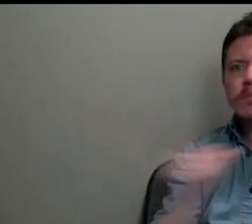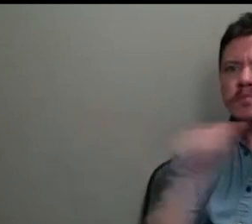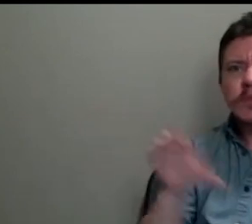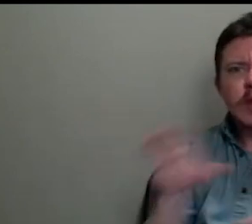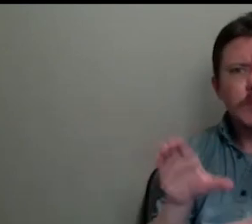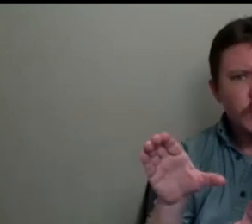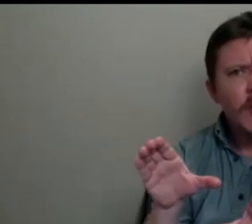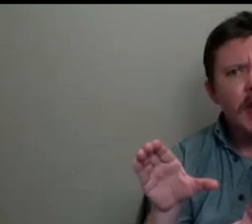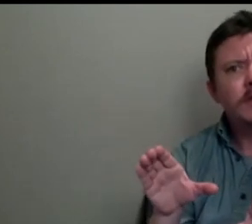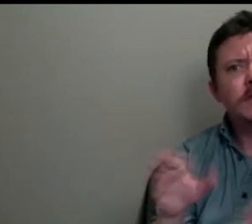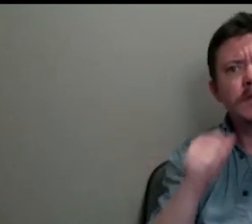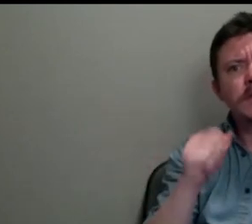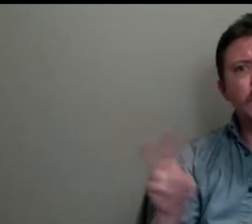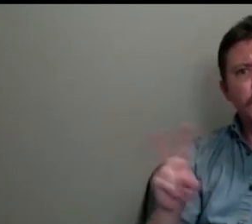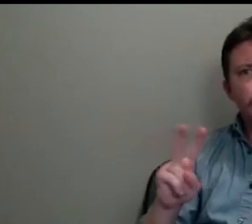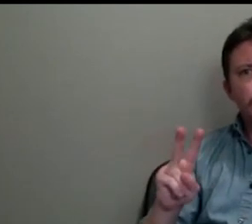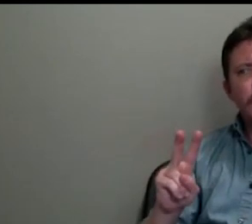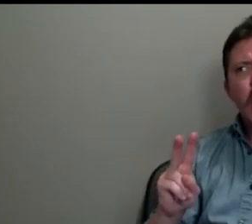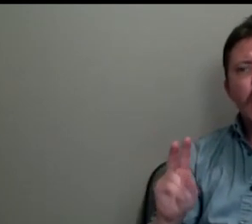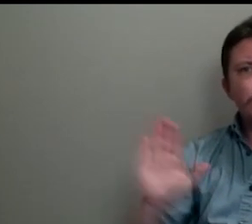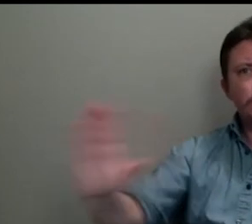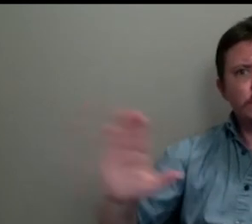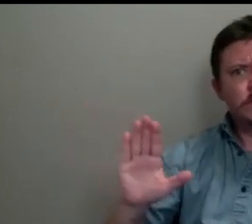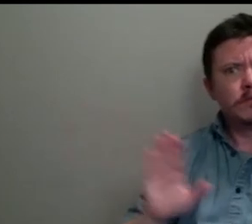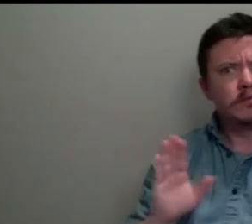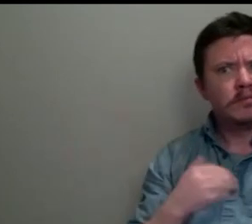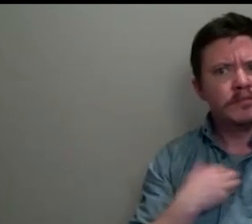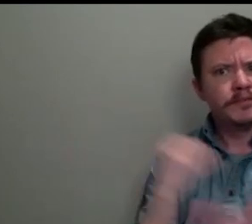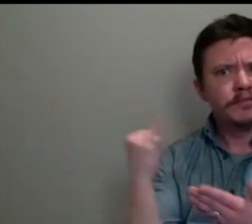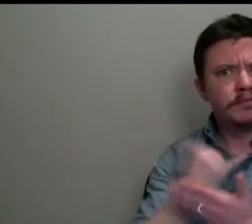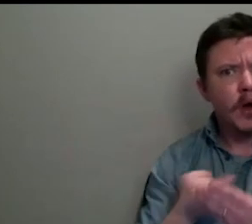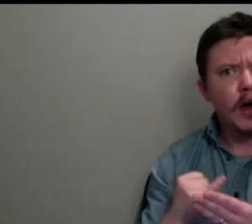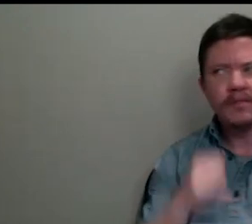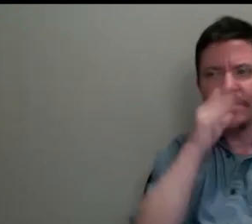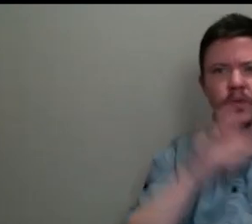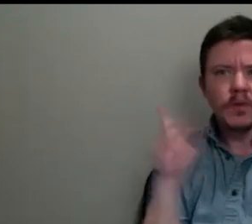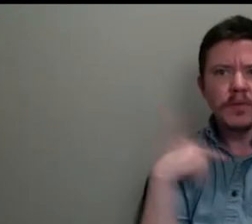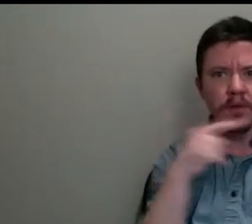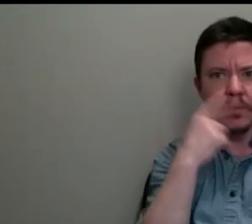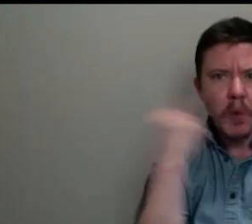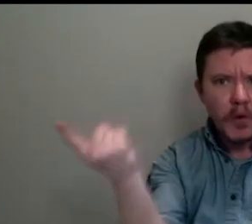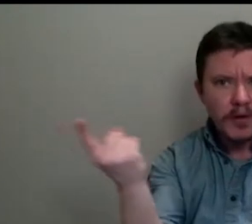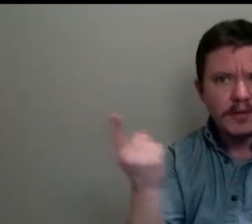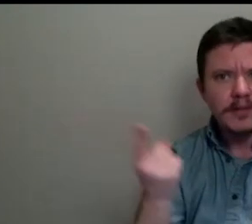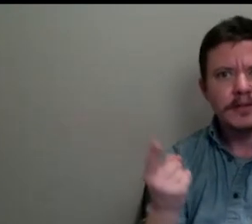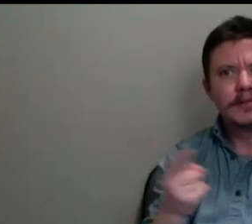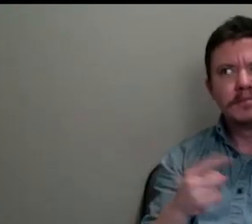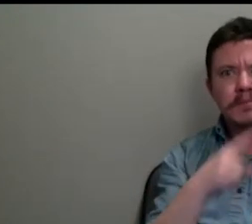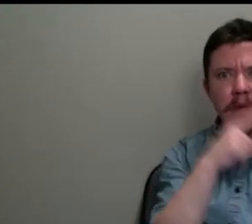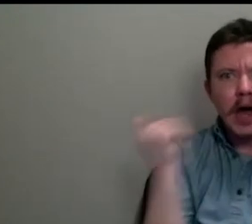sort of bored and the paintings, you know, so that it's ugly and they look kind of rather bored. And